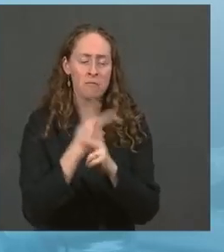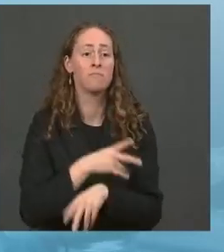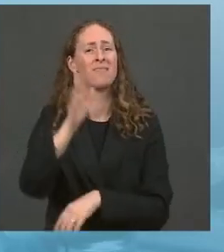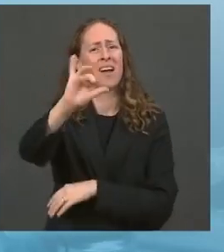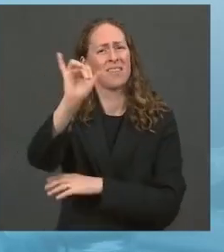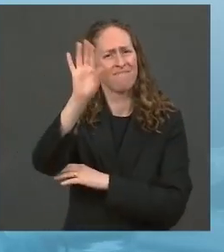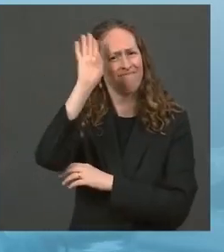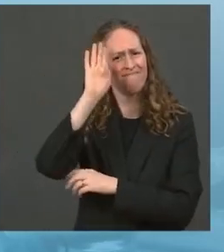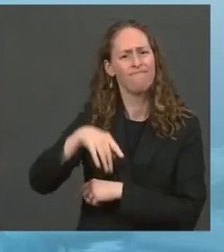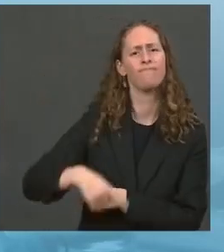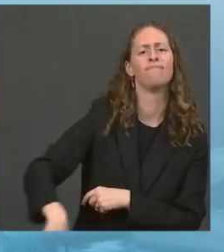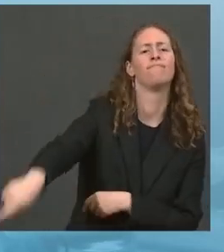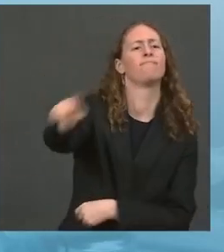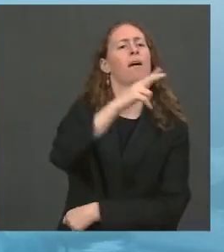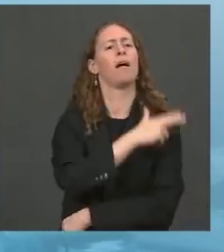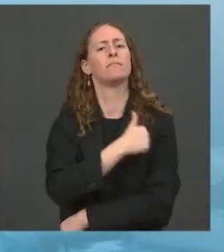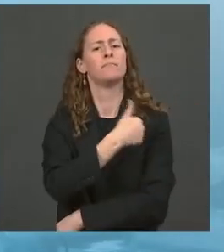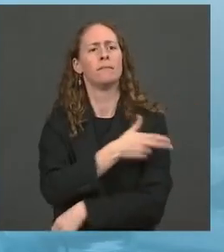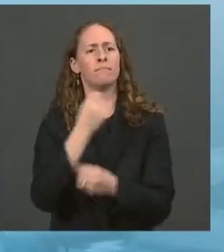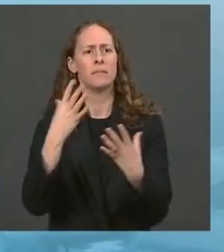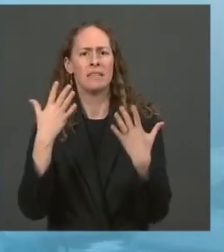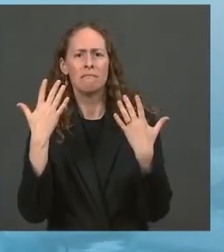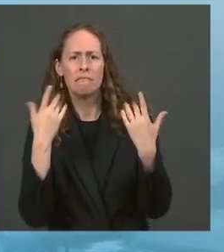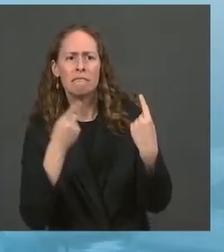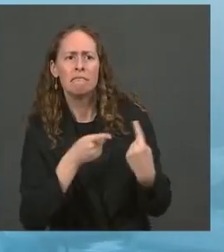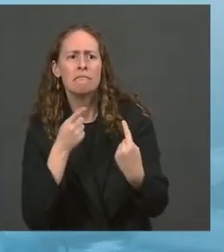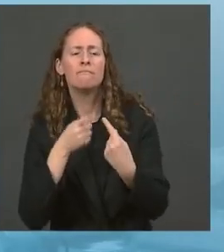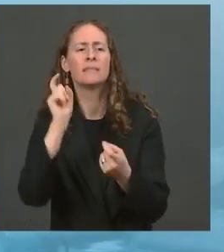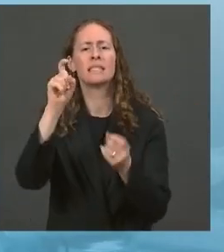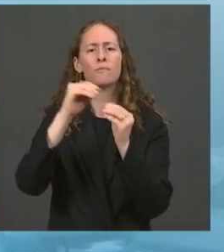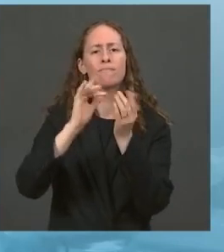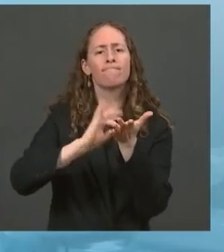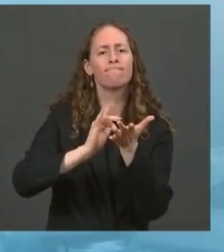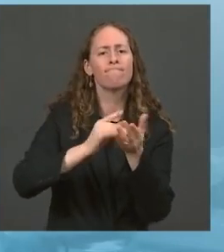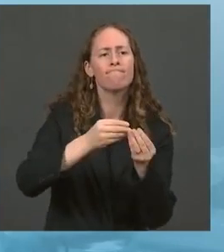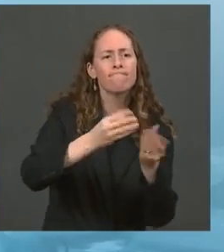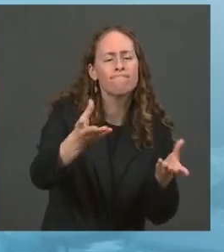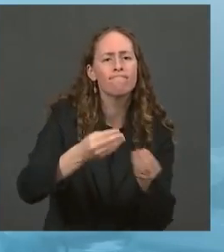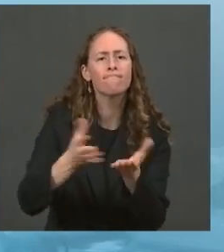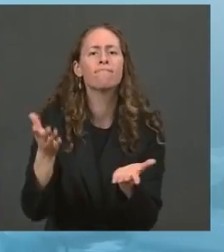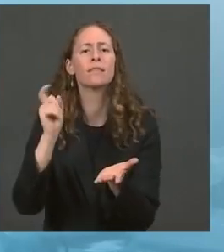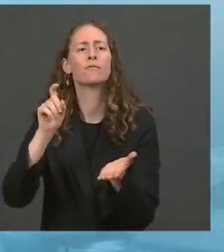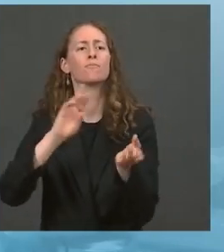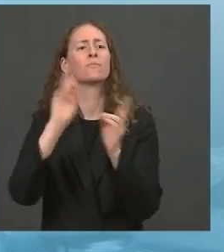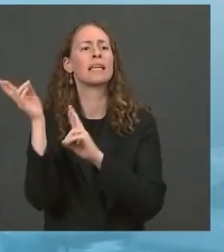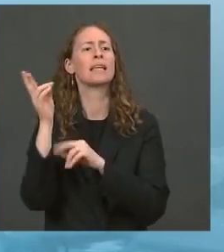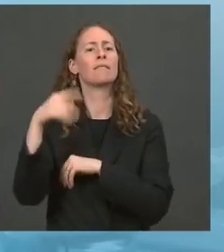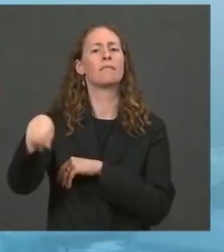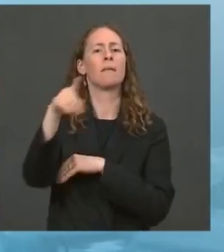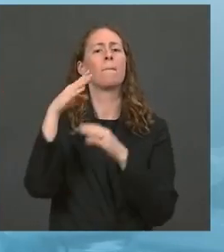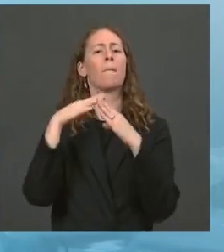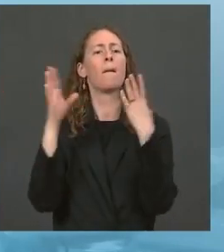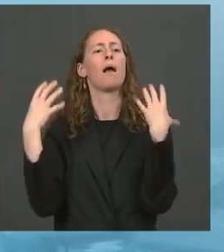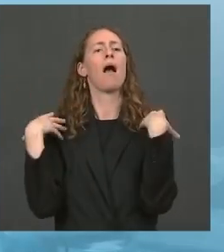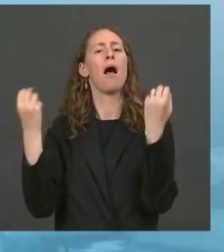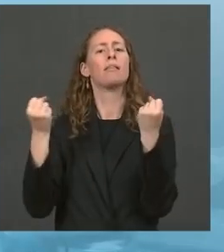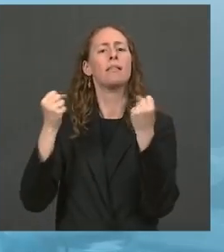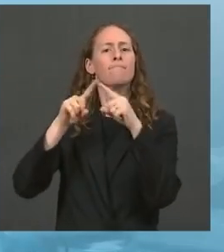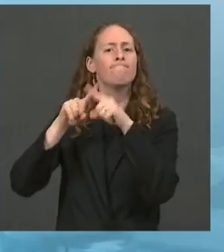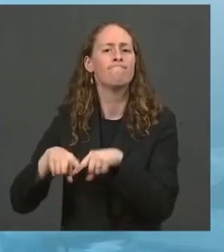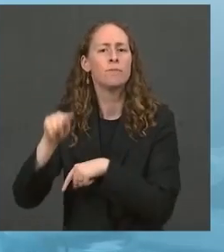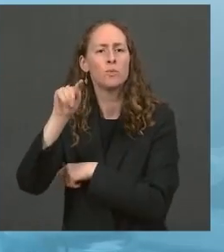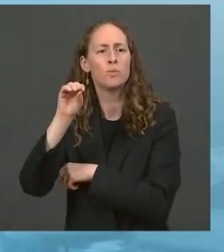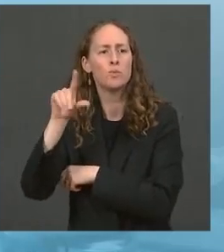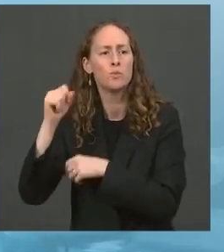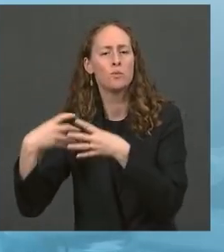other treatments more accessible, and increasing the availability of public health tools like masks and tests. And building